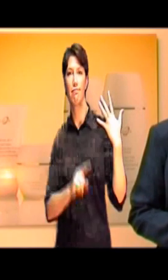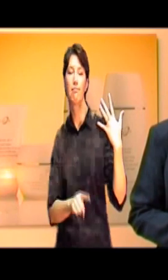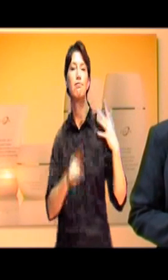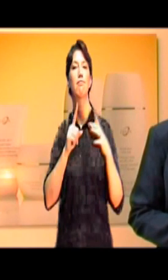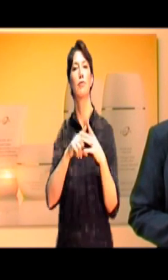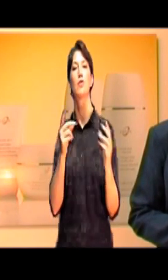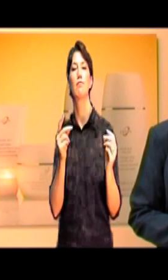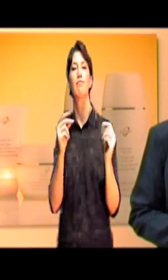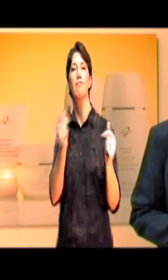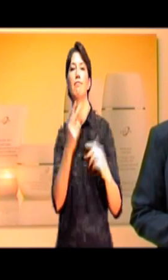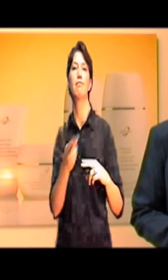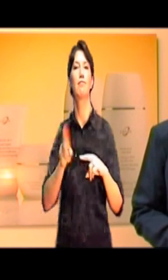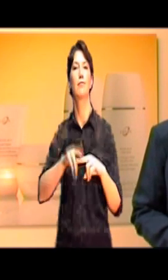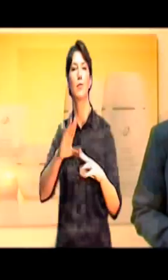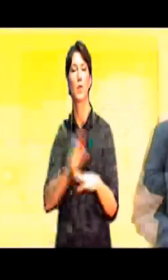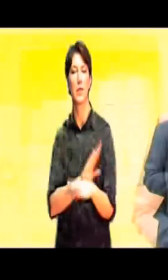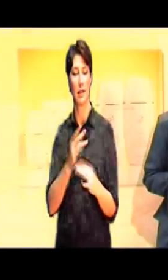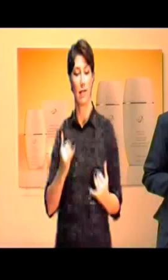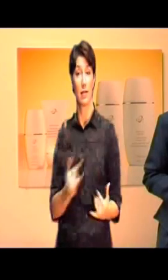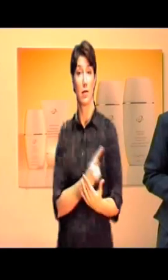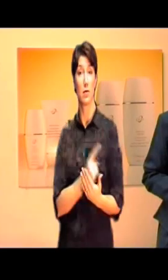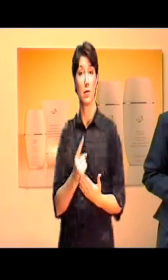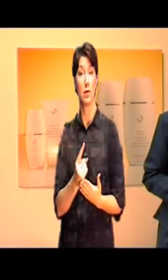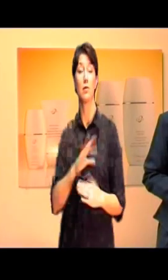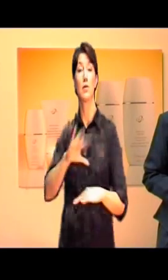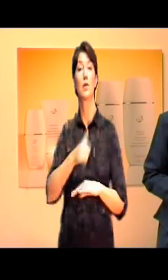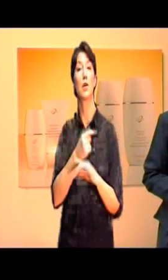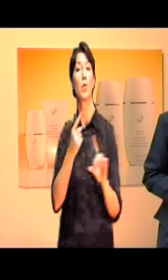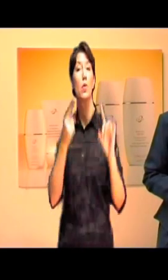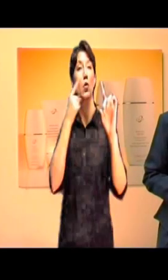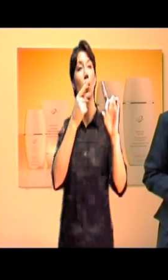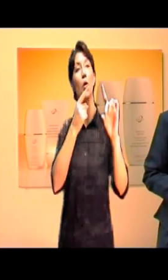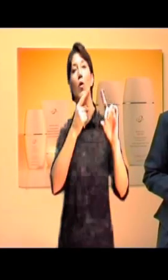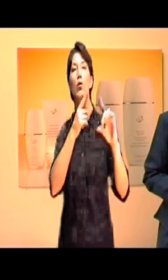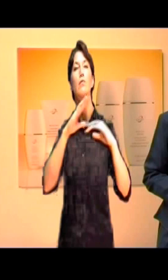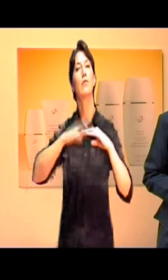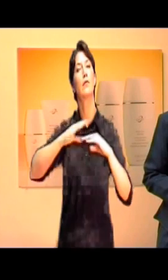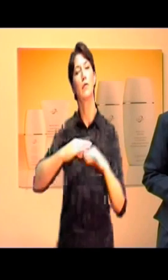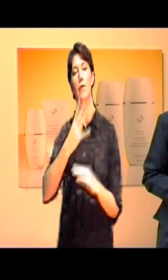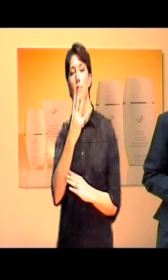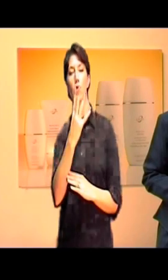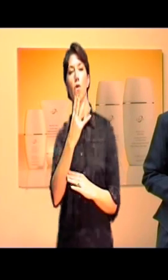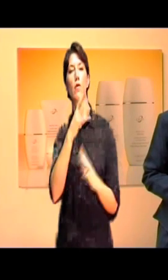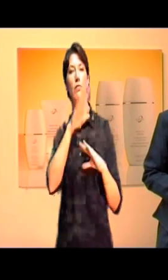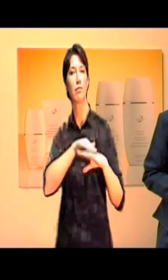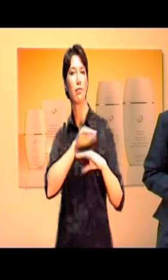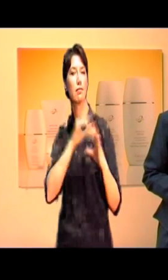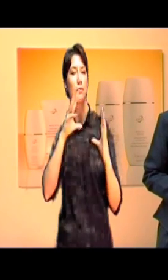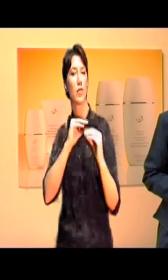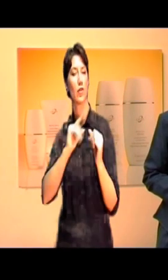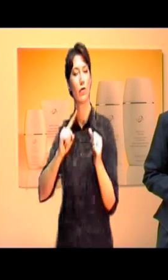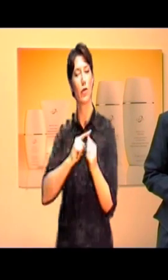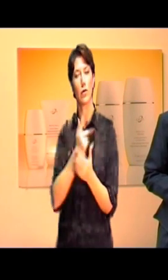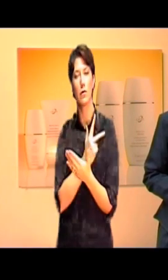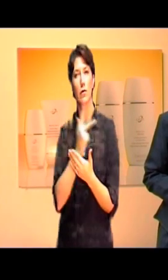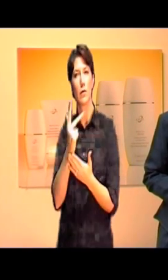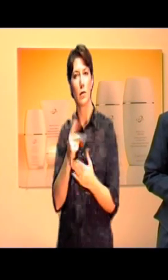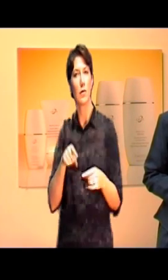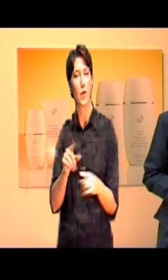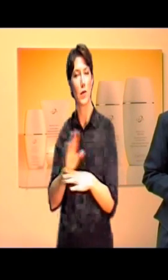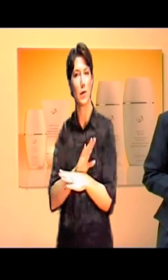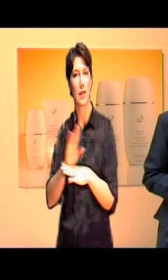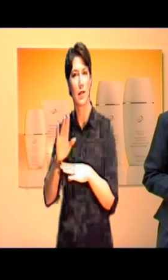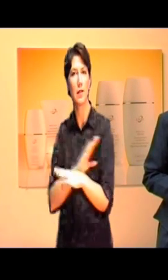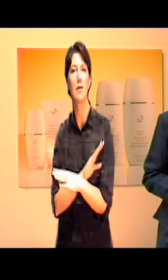to accelerate your business this week. Make a goal of having four or more pamper sessions within your first couple weeks of business.